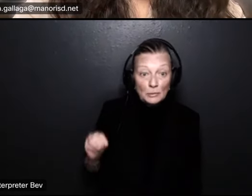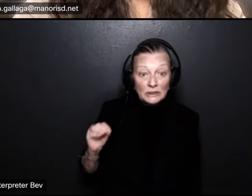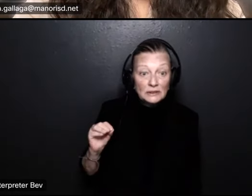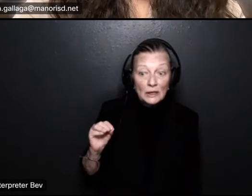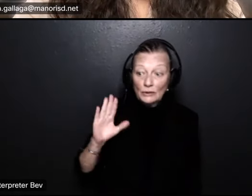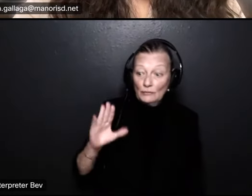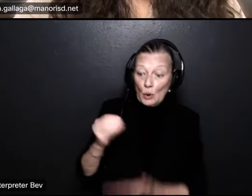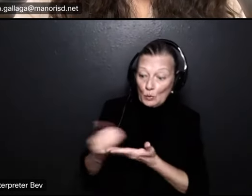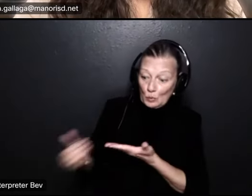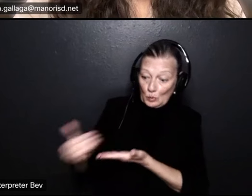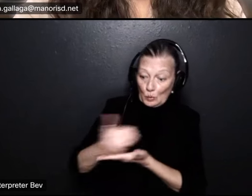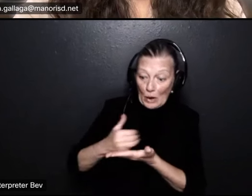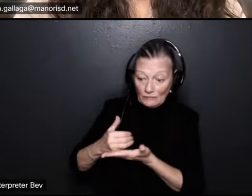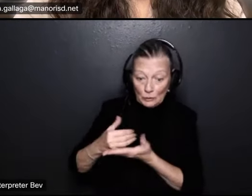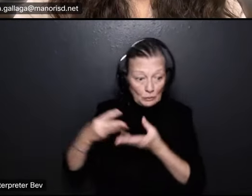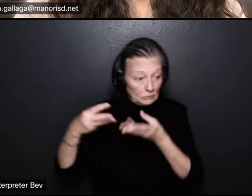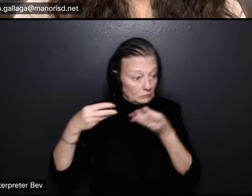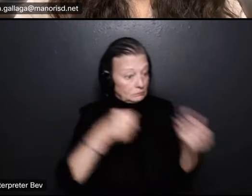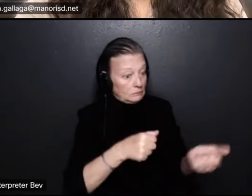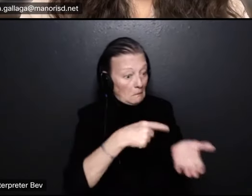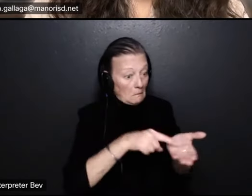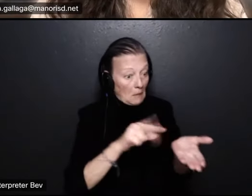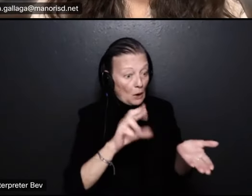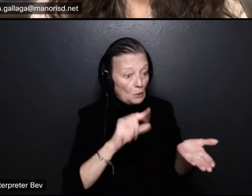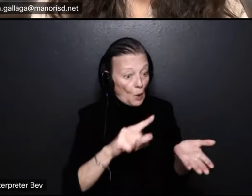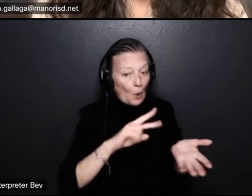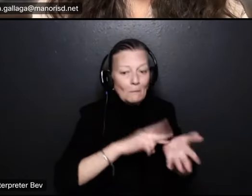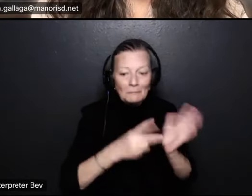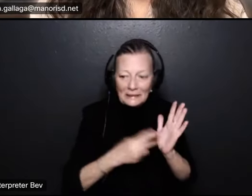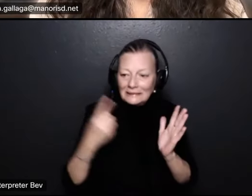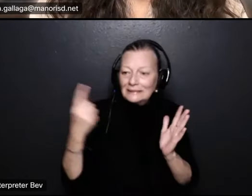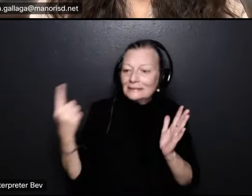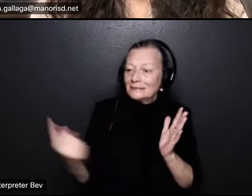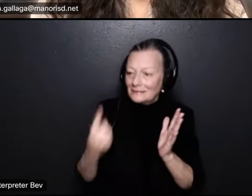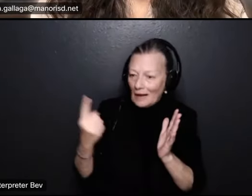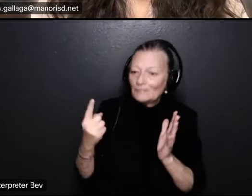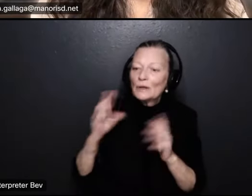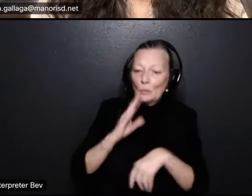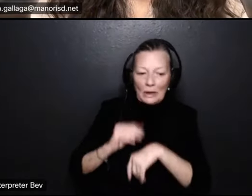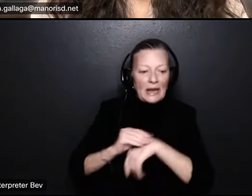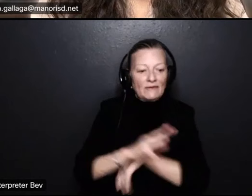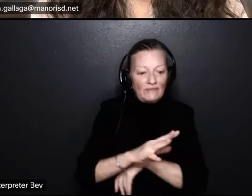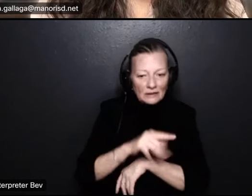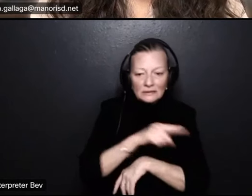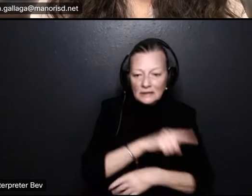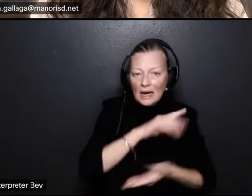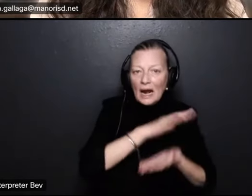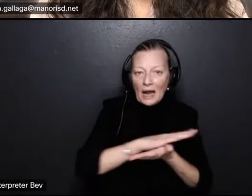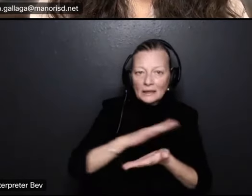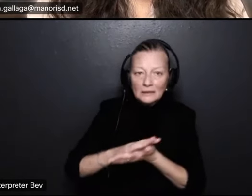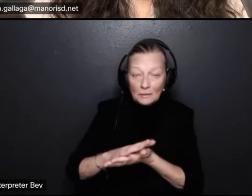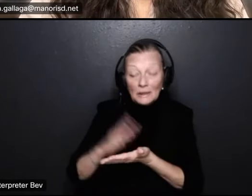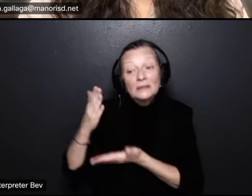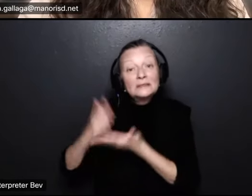revenue is going towards payroll that we're going to have to touch something that at least indirectly touches academics and there have been central office